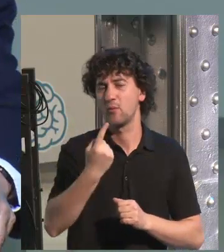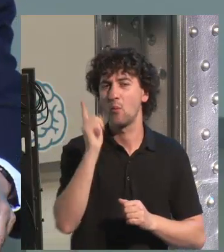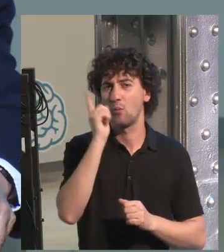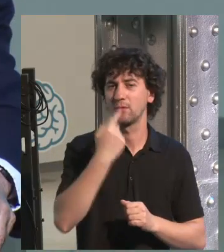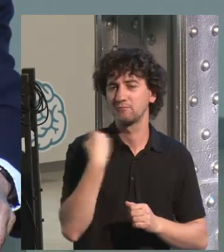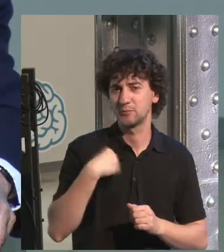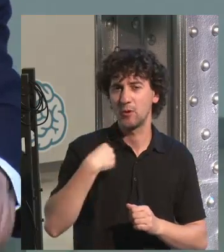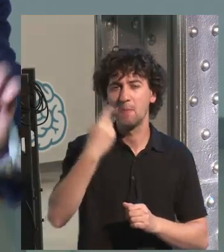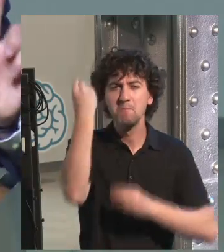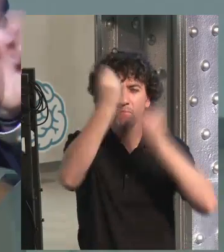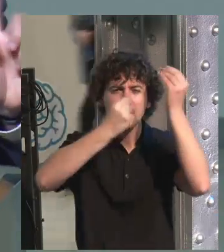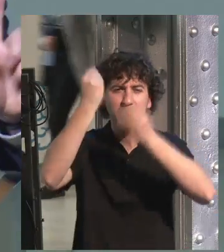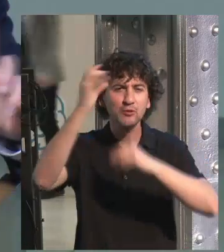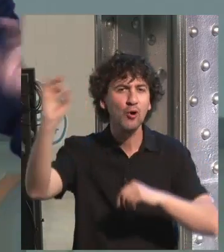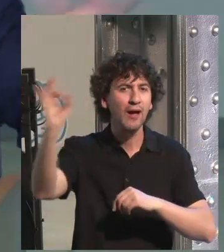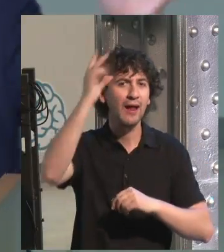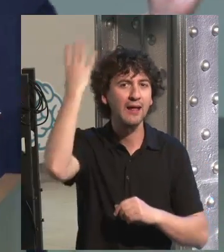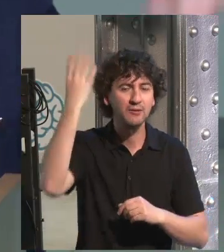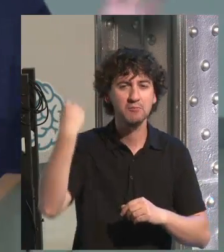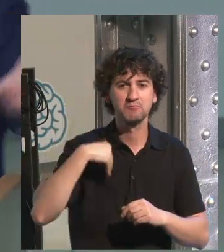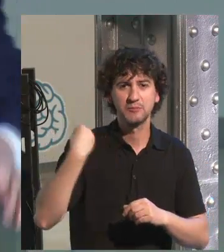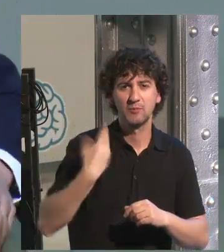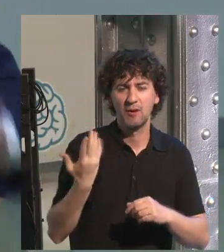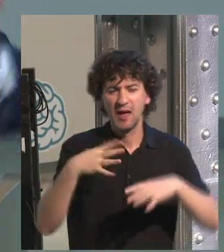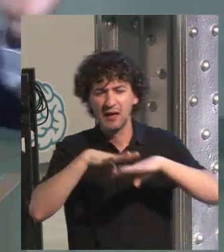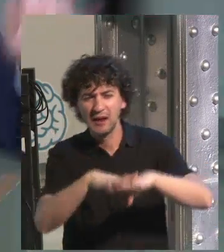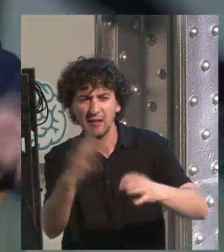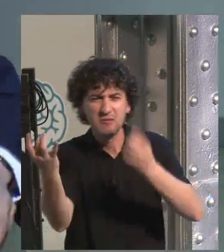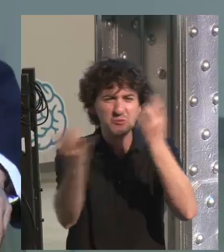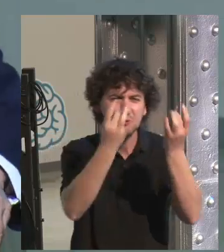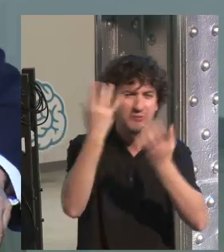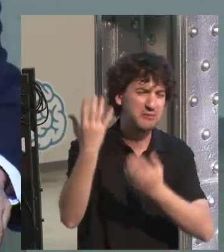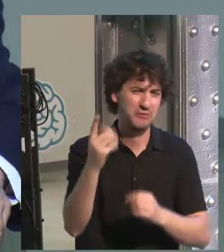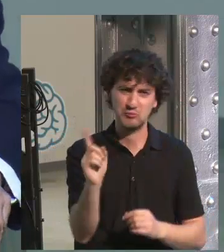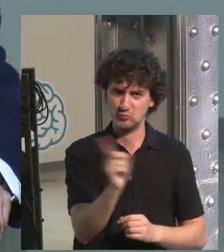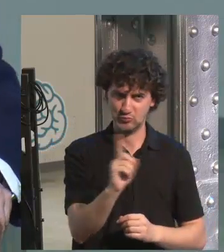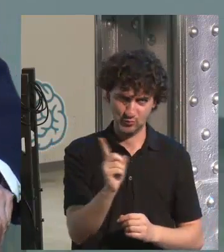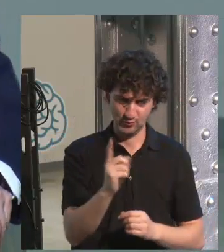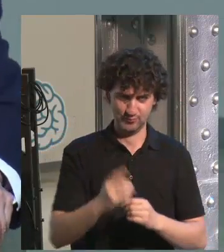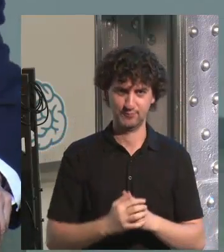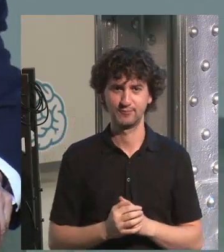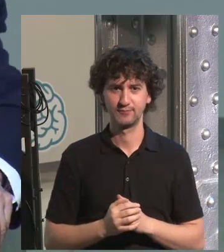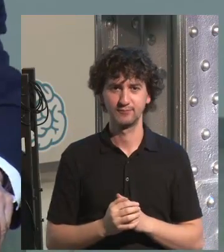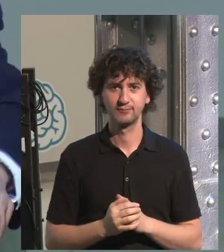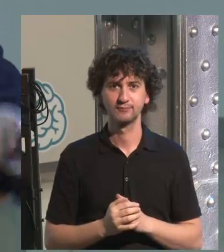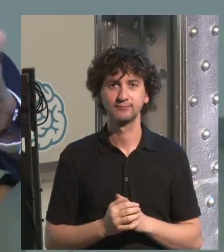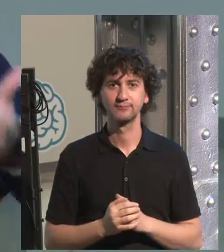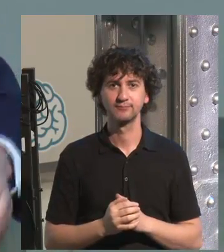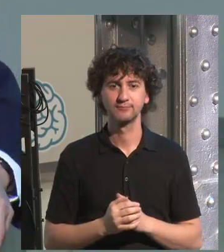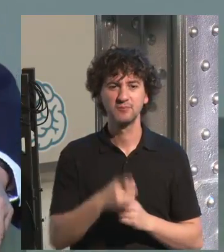and creative thinking. Not the stuff that we find on the websites